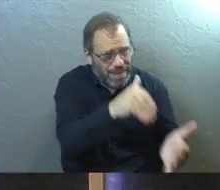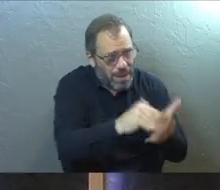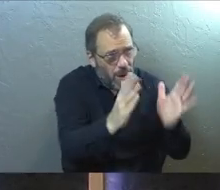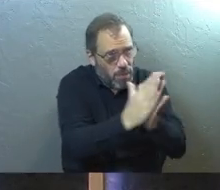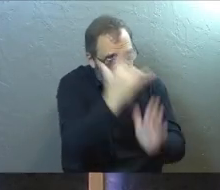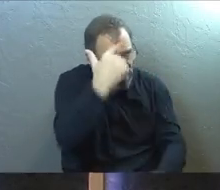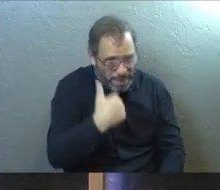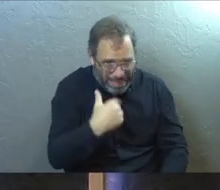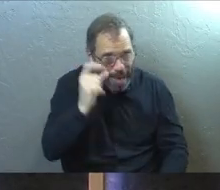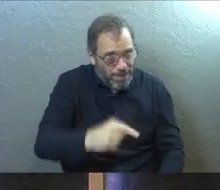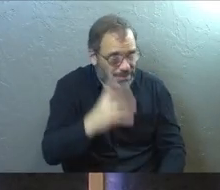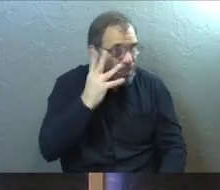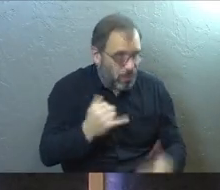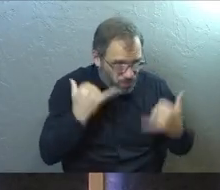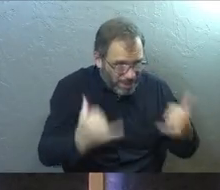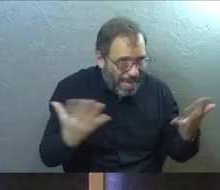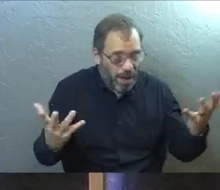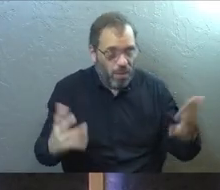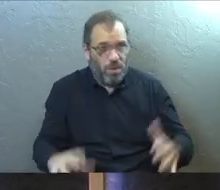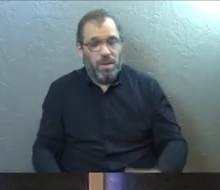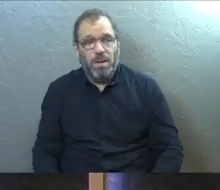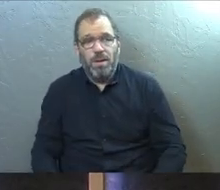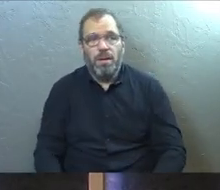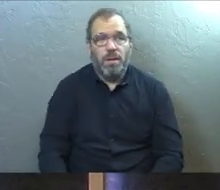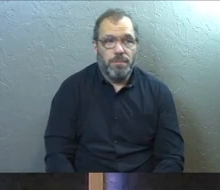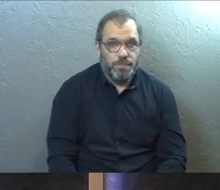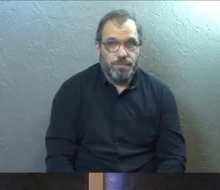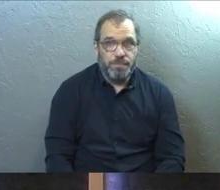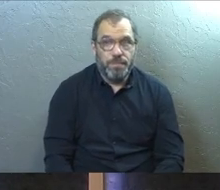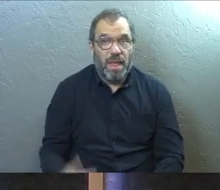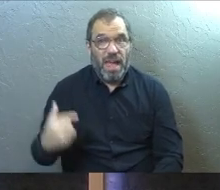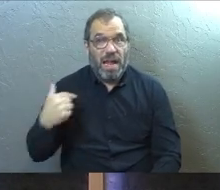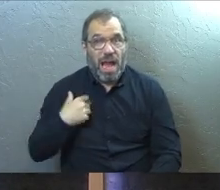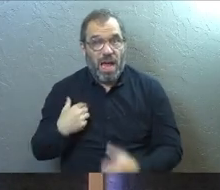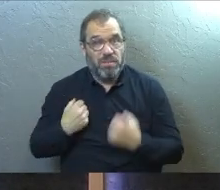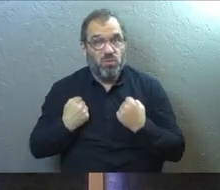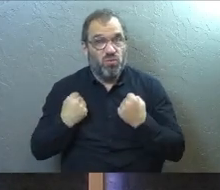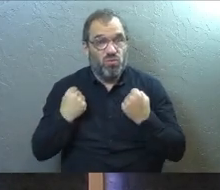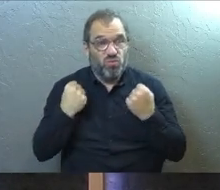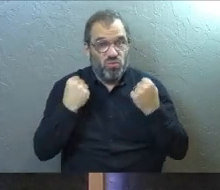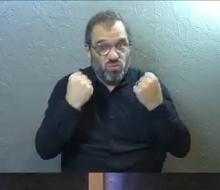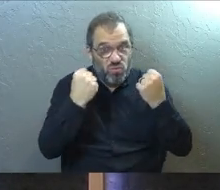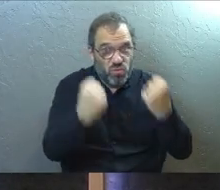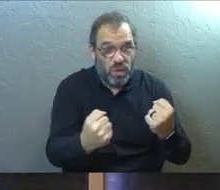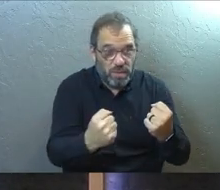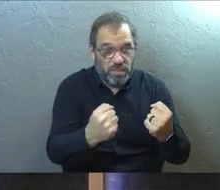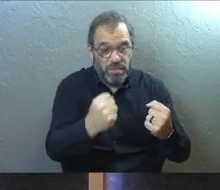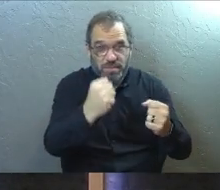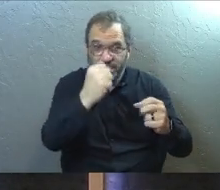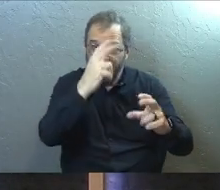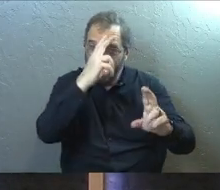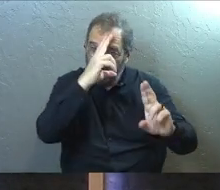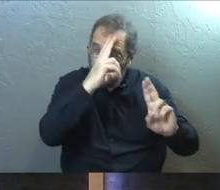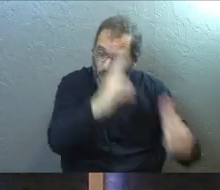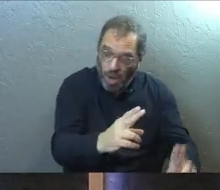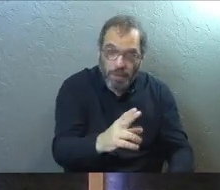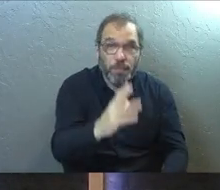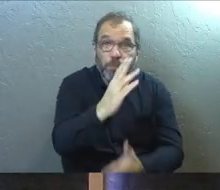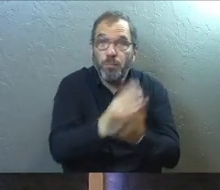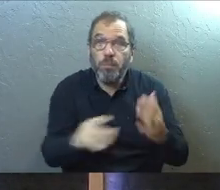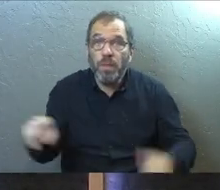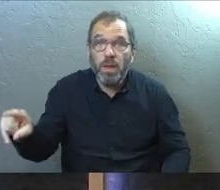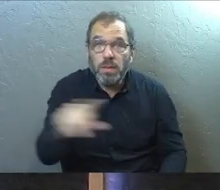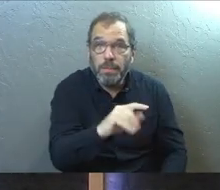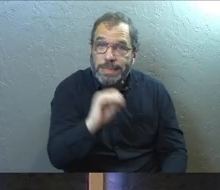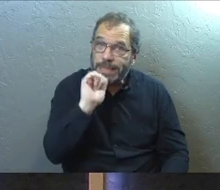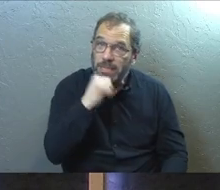and pray for me. Cause this is what I'm in for. And I've gone to those and I honor them. Some of you